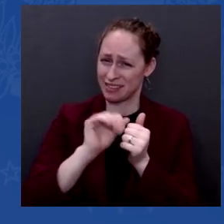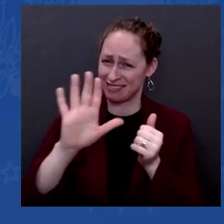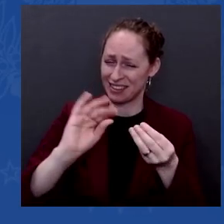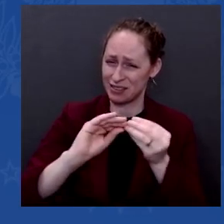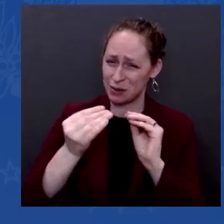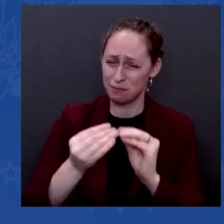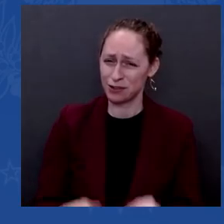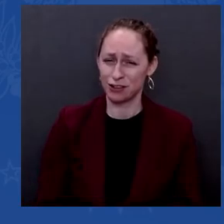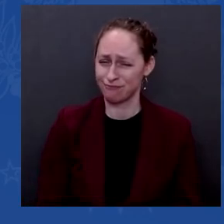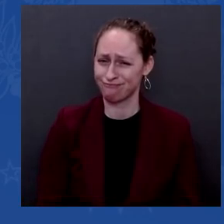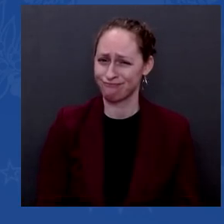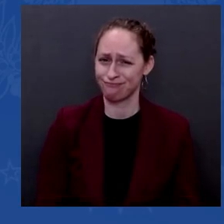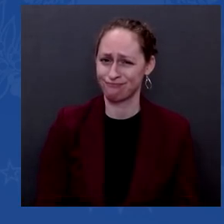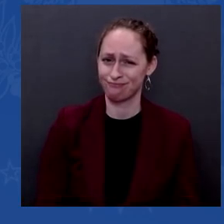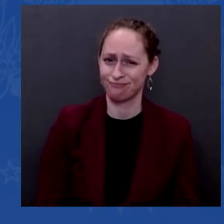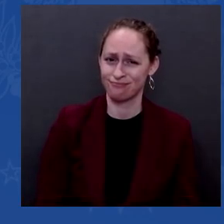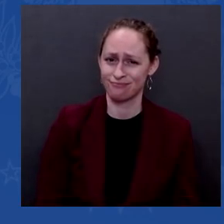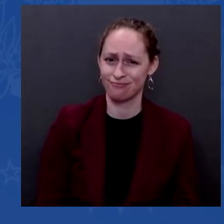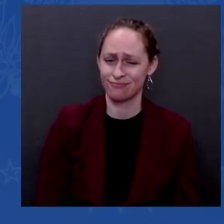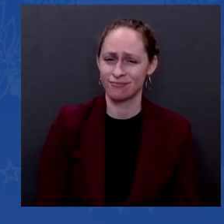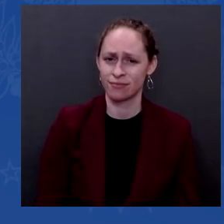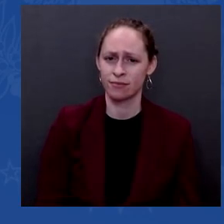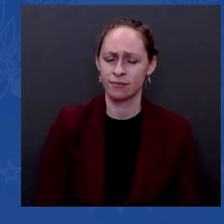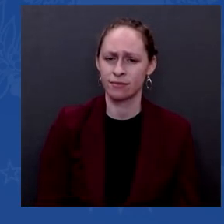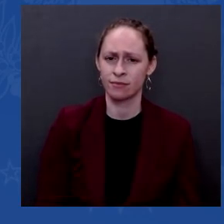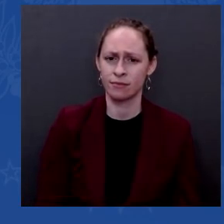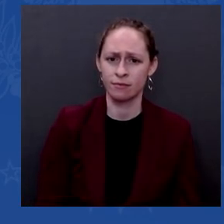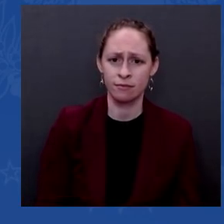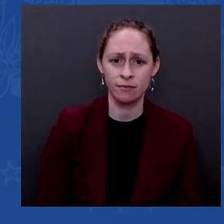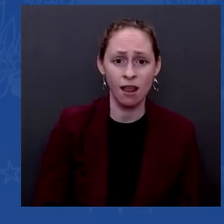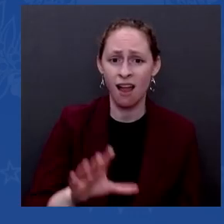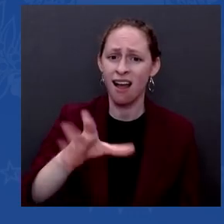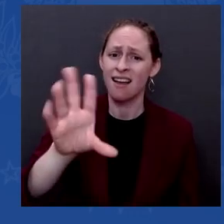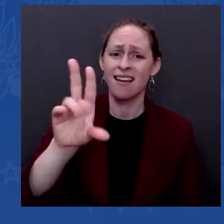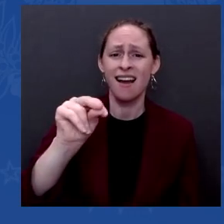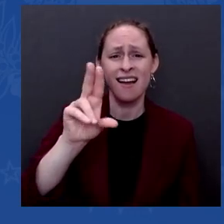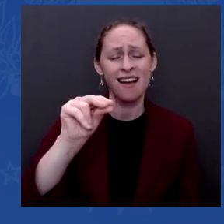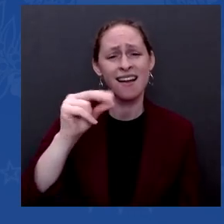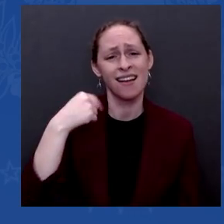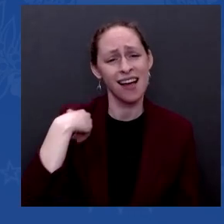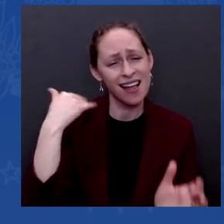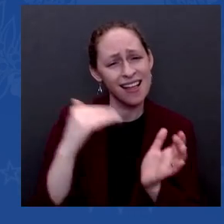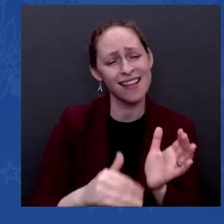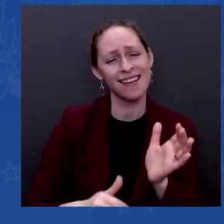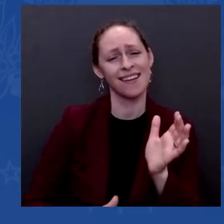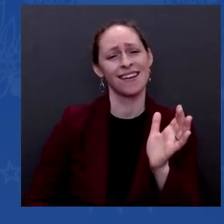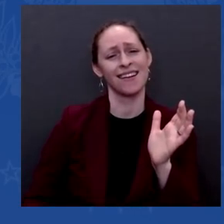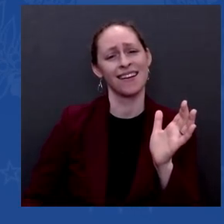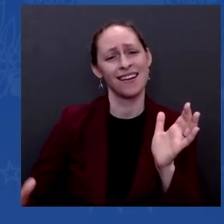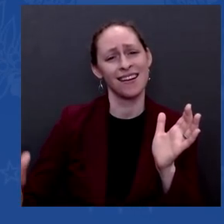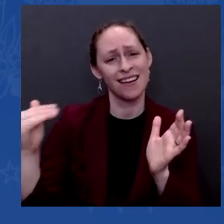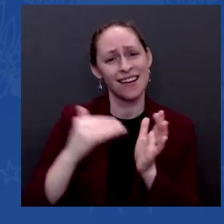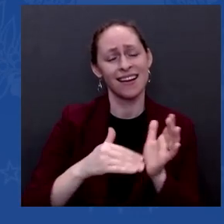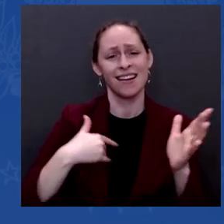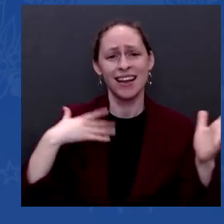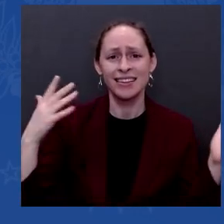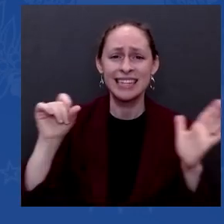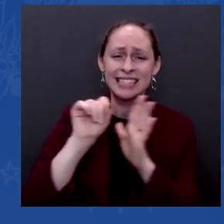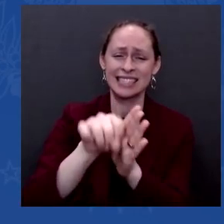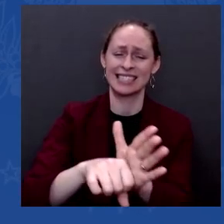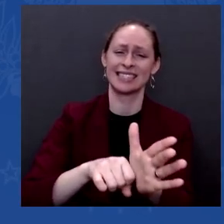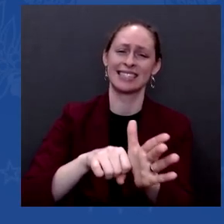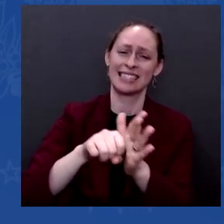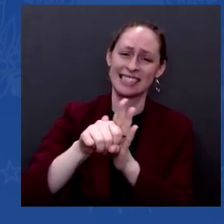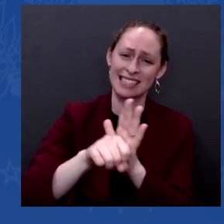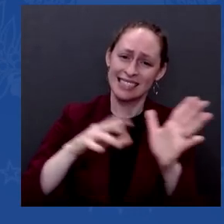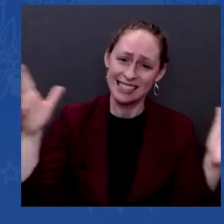vaccinated, get your booster shot. Everybody get the booster shot. It's the optimum protection you can